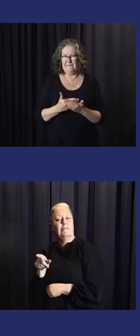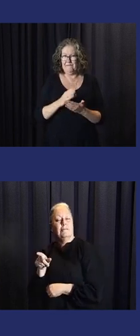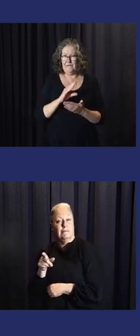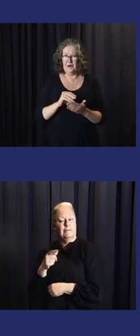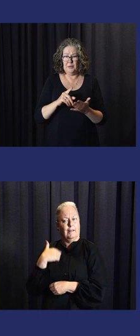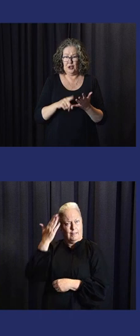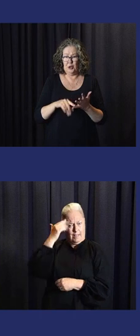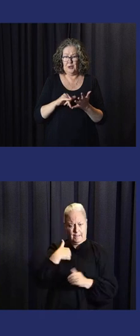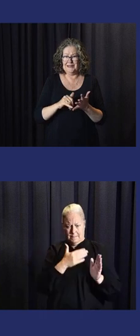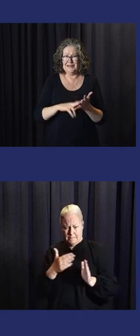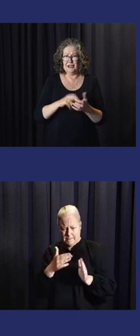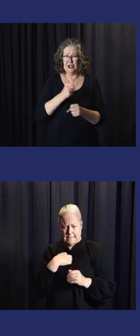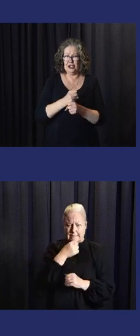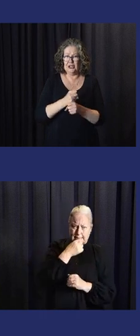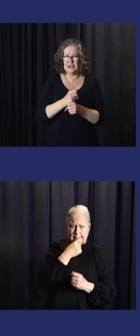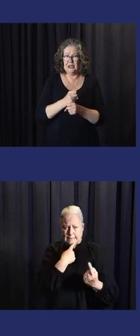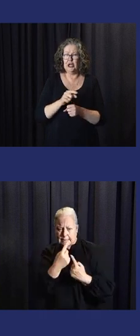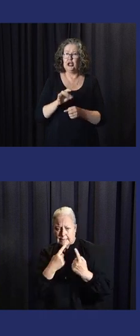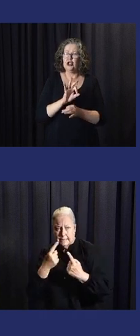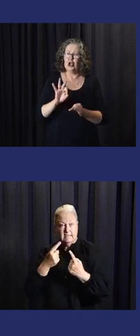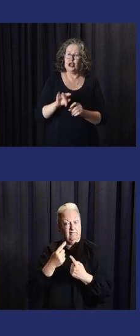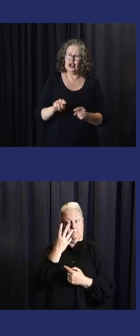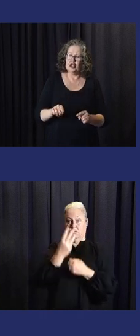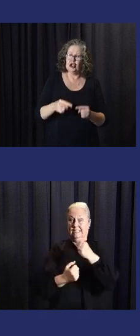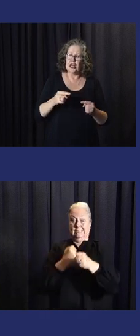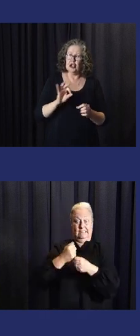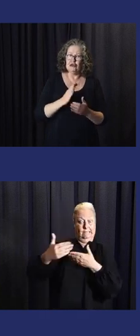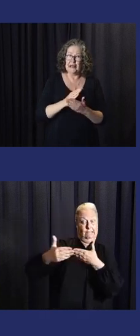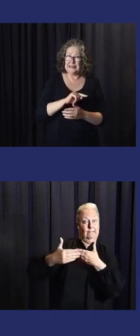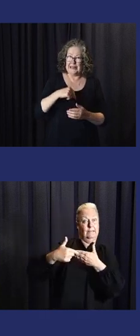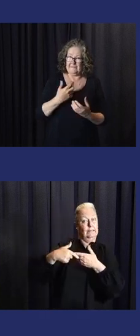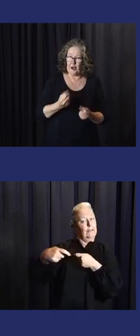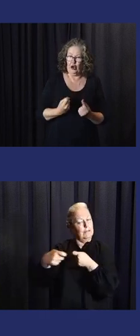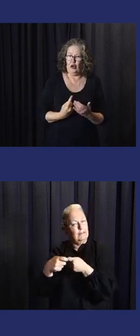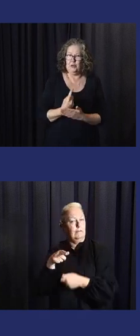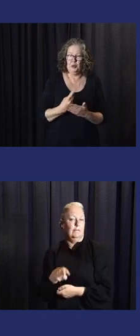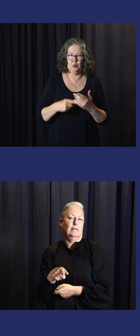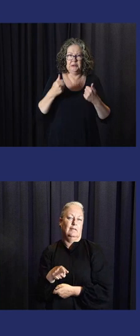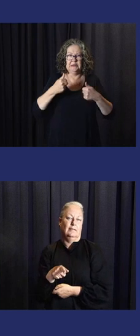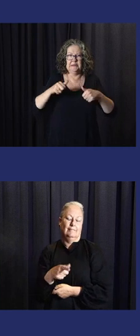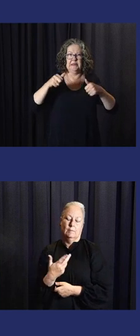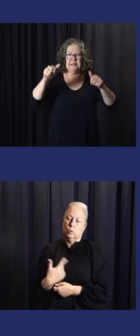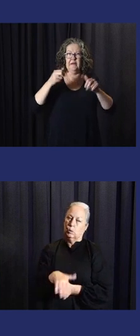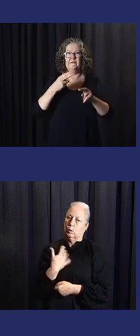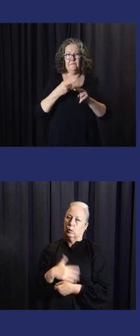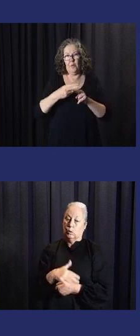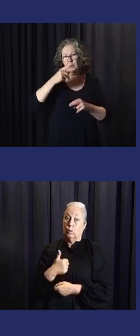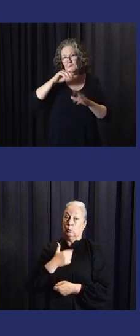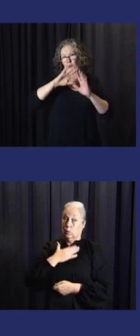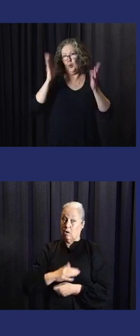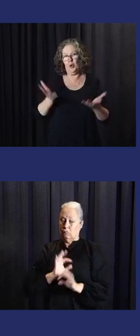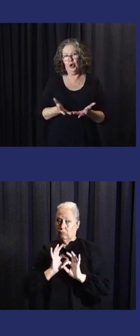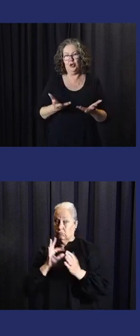Craig. It leaves us actually only with four and a half years left since the call of the UNSG. Not a lot of time. It's not a challenge. It's an